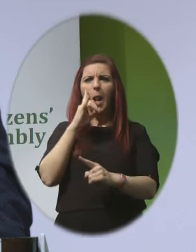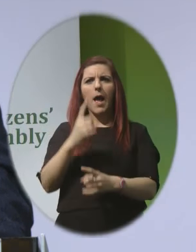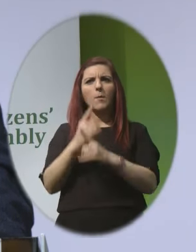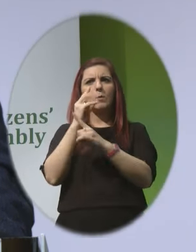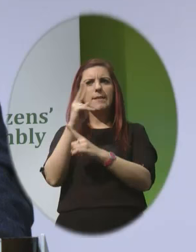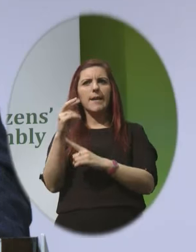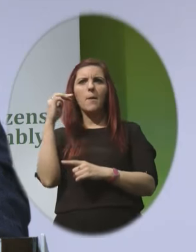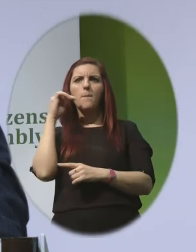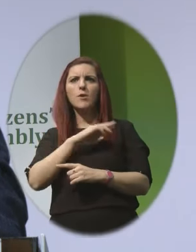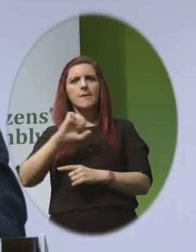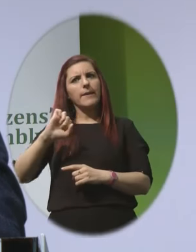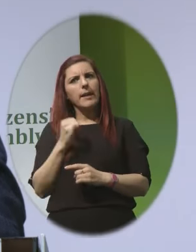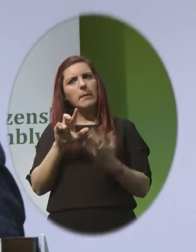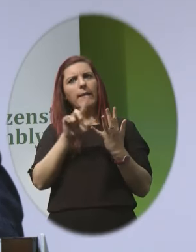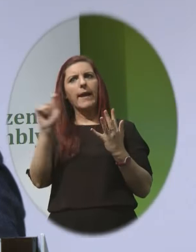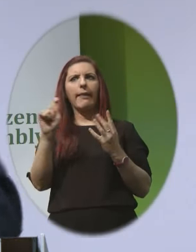of keeping the eighth amendment